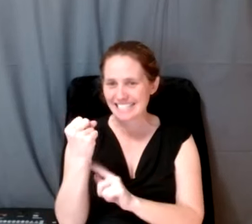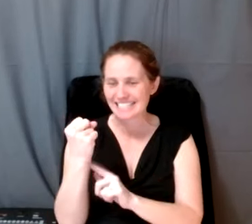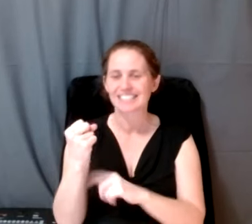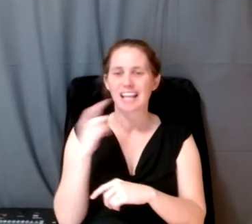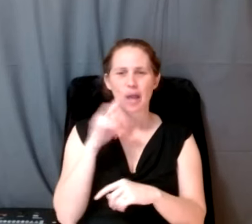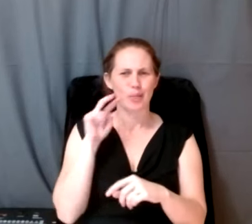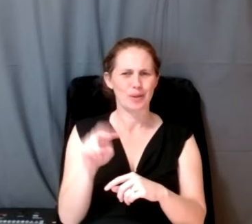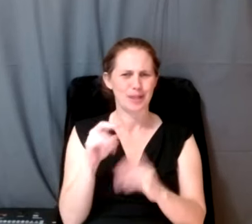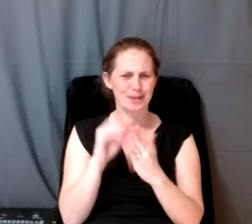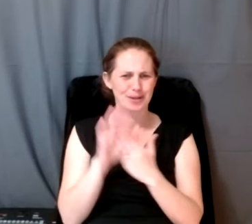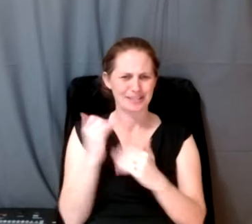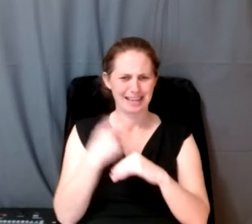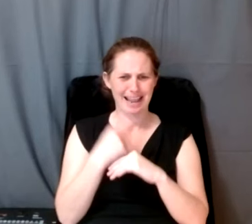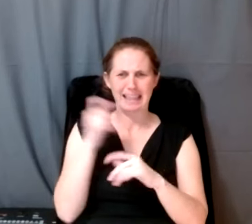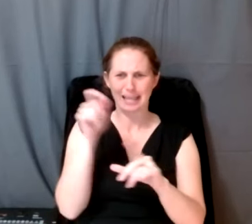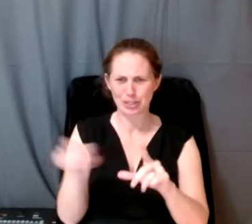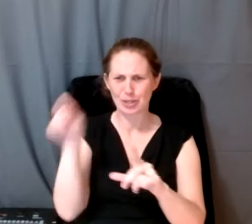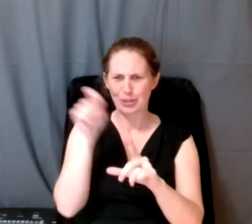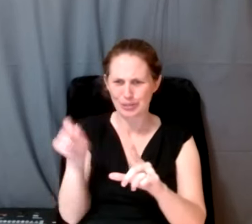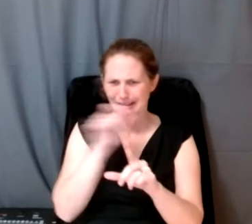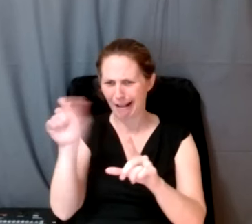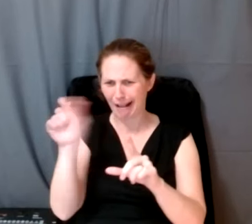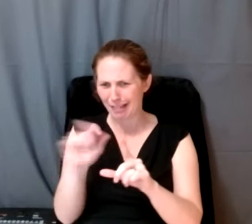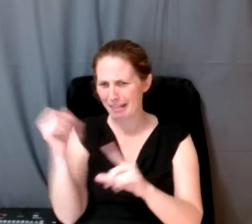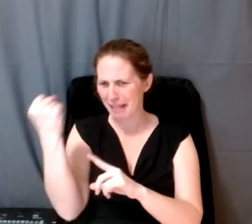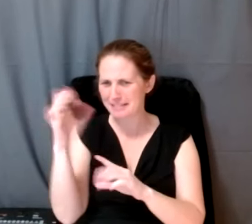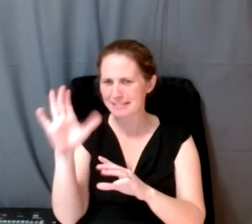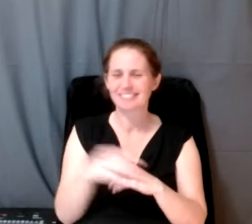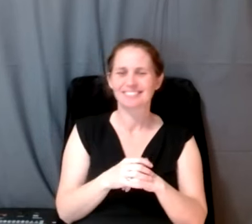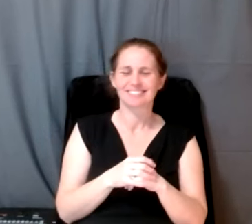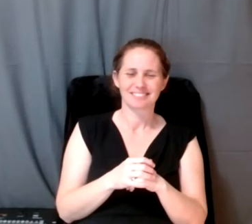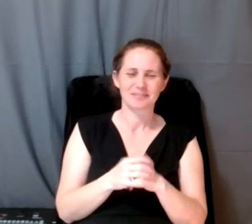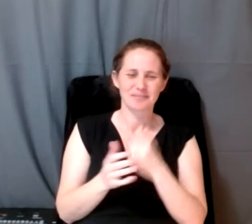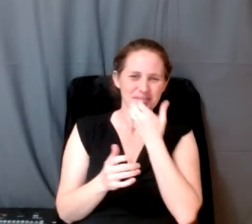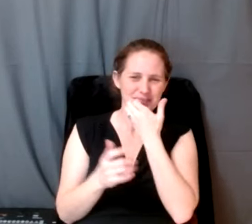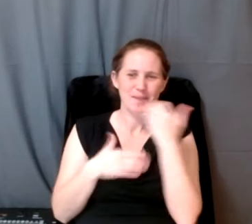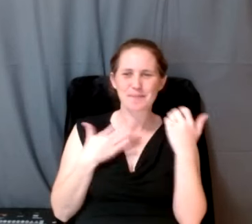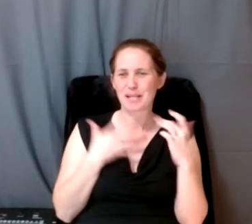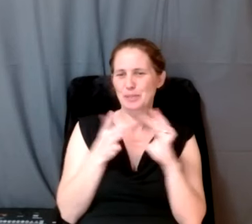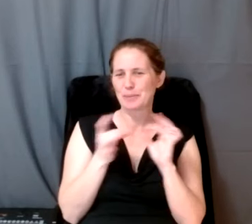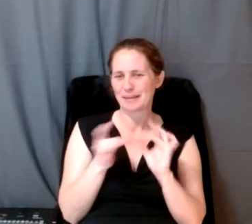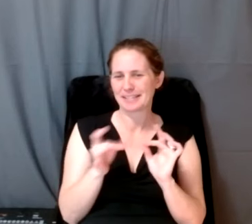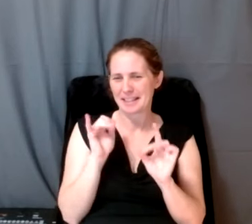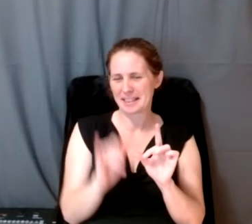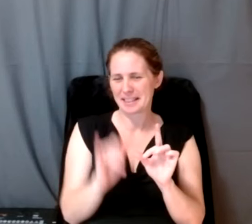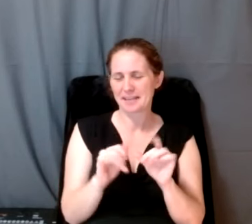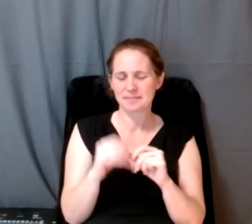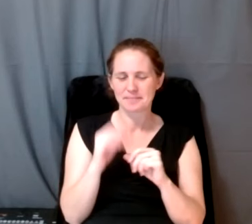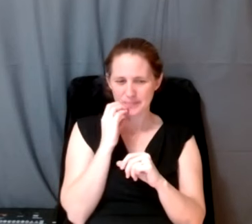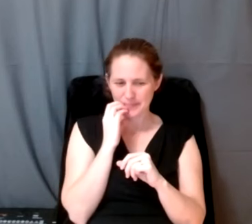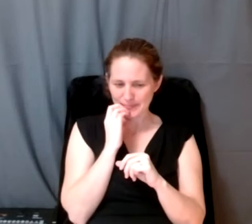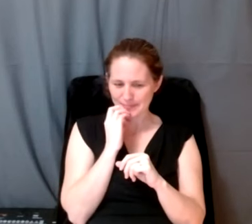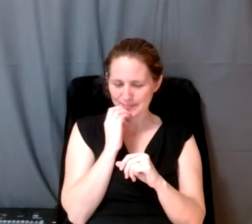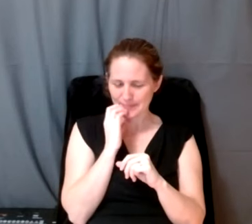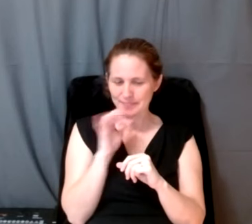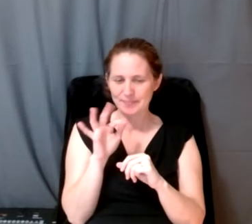I was looking at the notes for today, I had like circled and underlined that. So that I'm really glad that you got to highlight that here. All